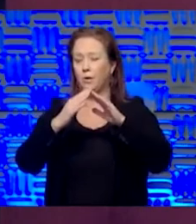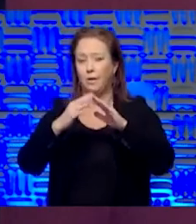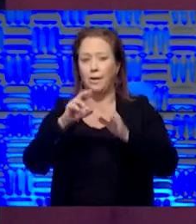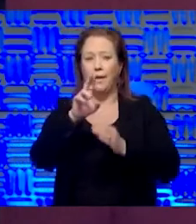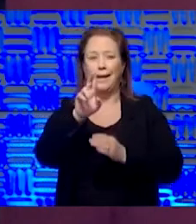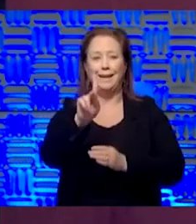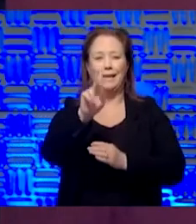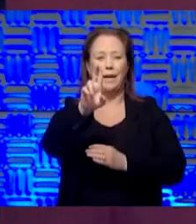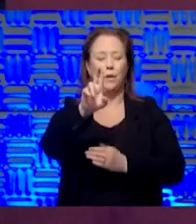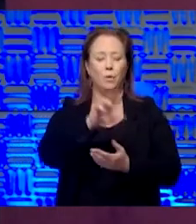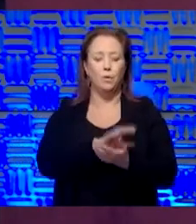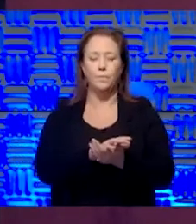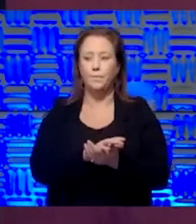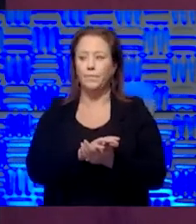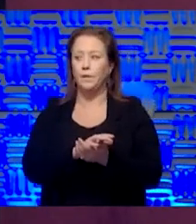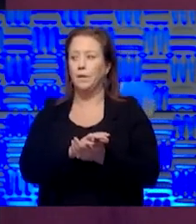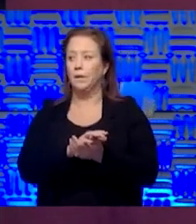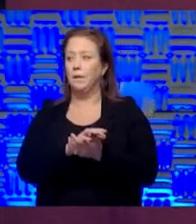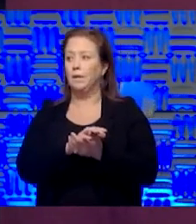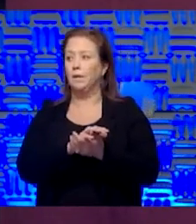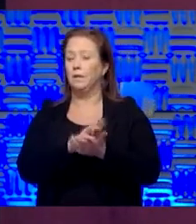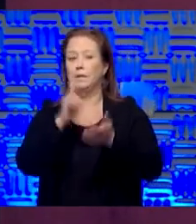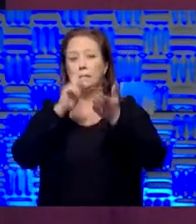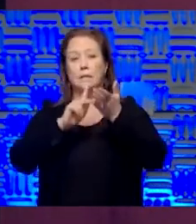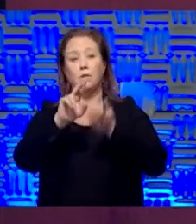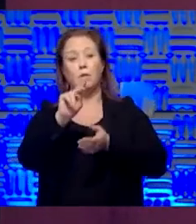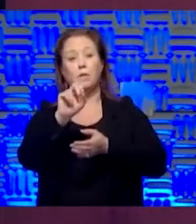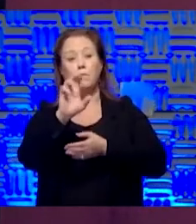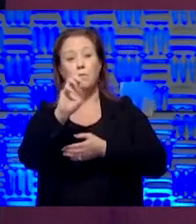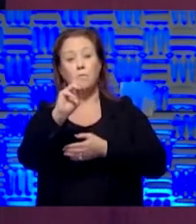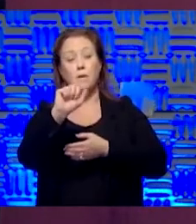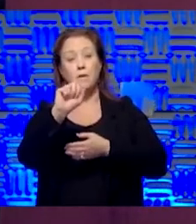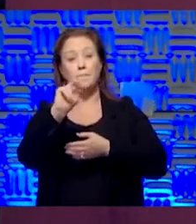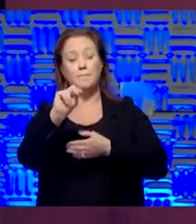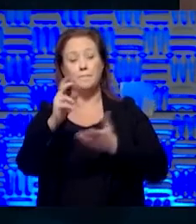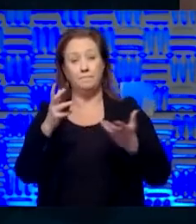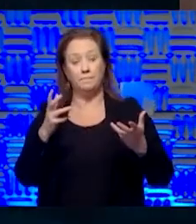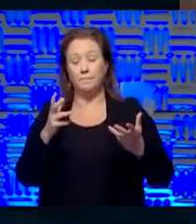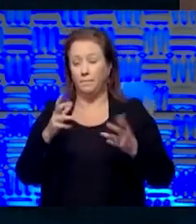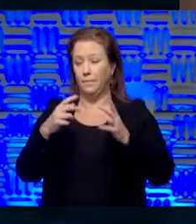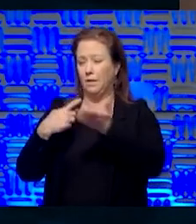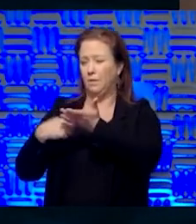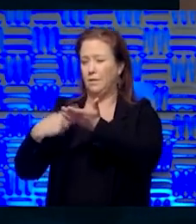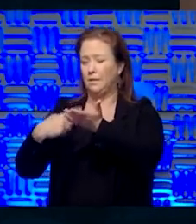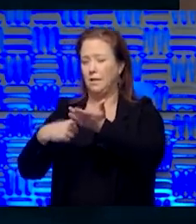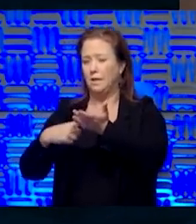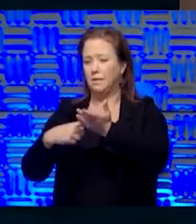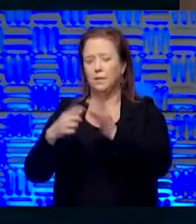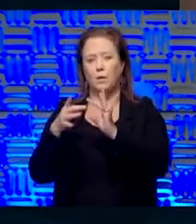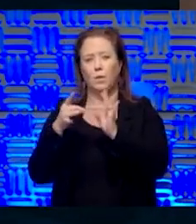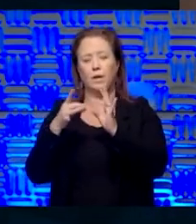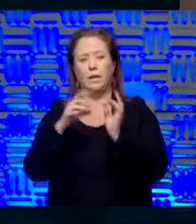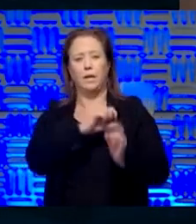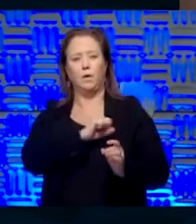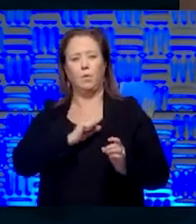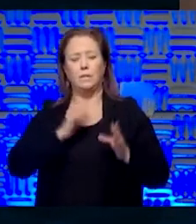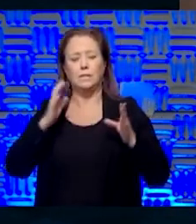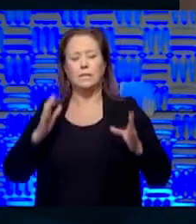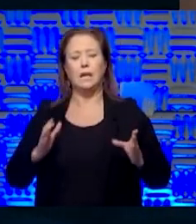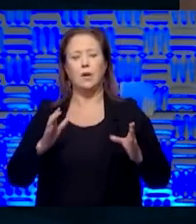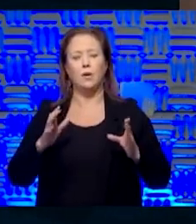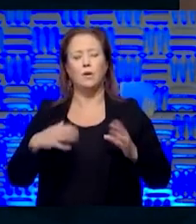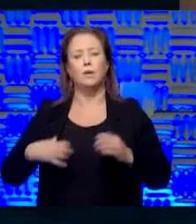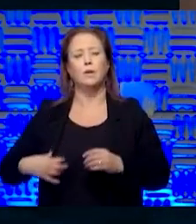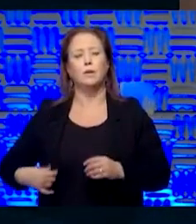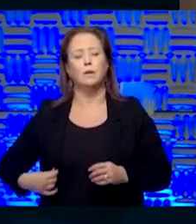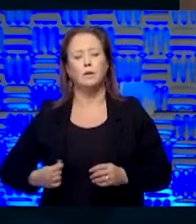Health System. Secretary Norman, parting thoughts? Yeah, let me just dovetail quickly on what Senator, and